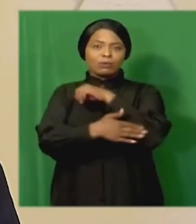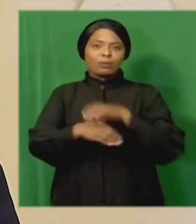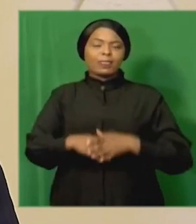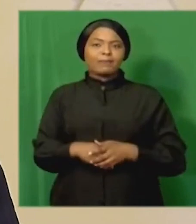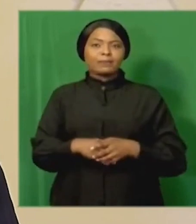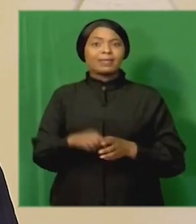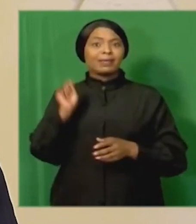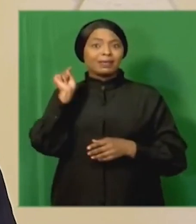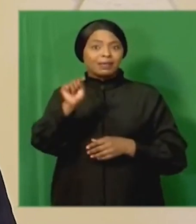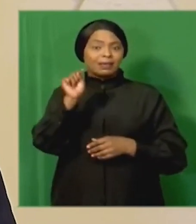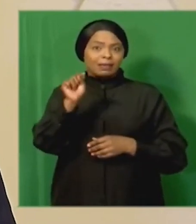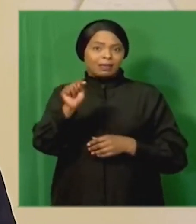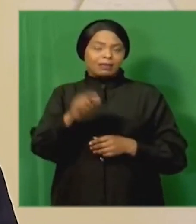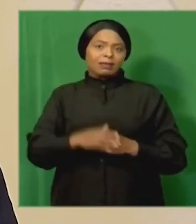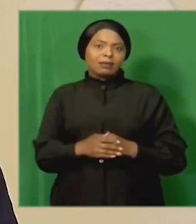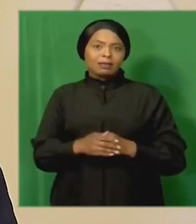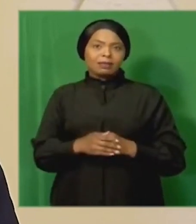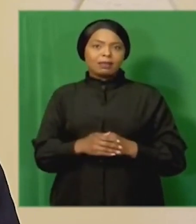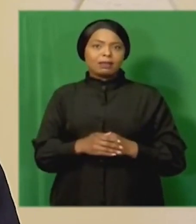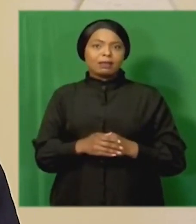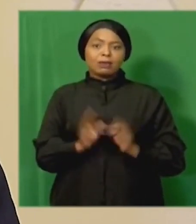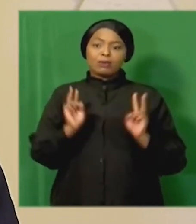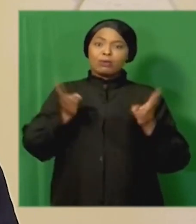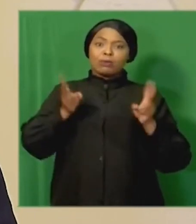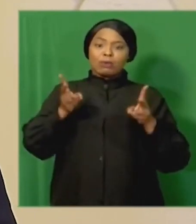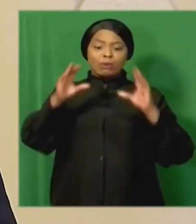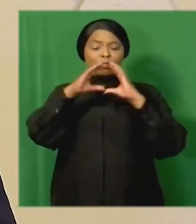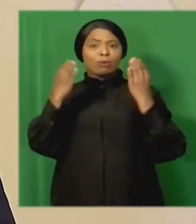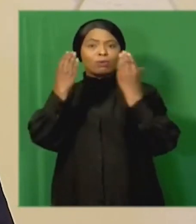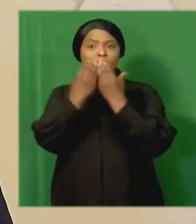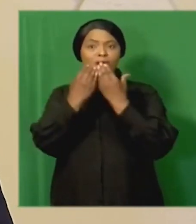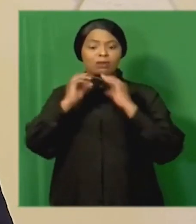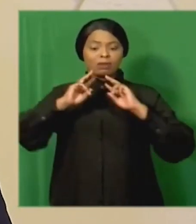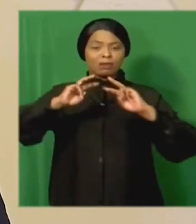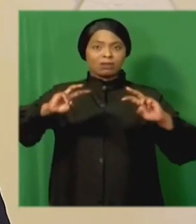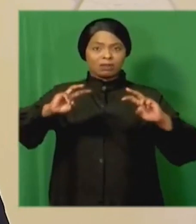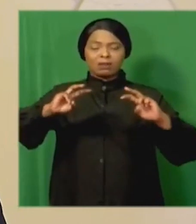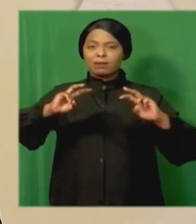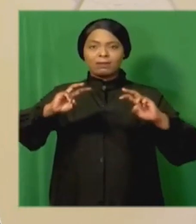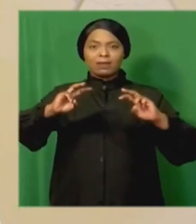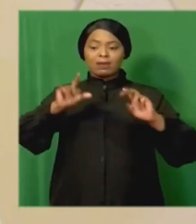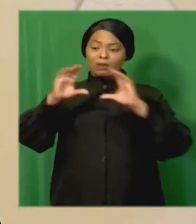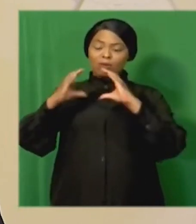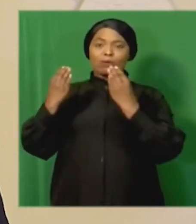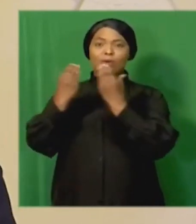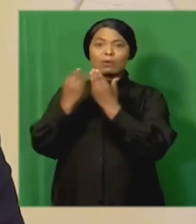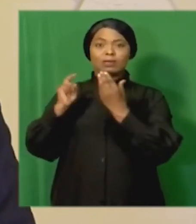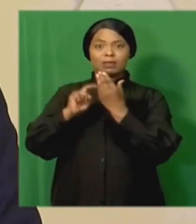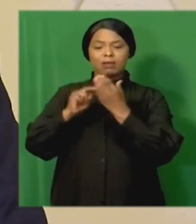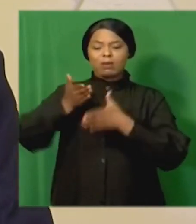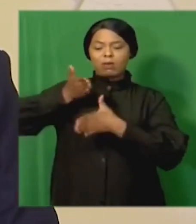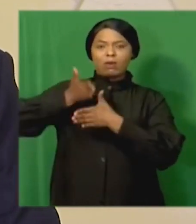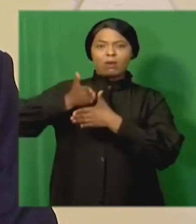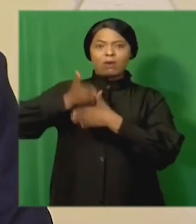This was no ordinary Commission of Inquiry. It was a Commission whose work will